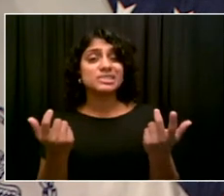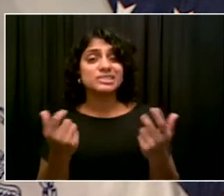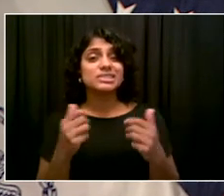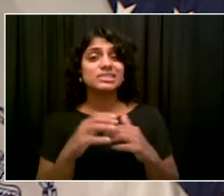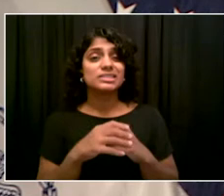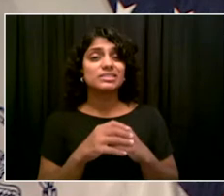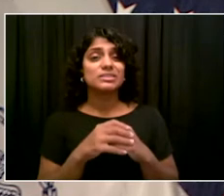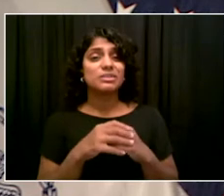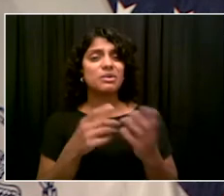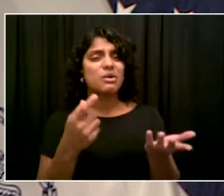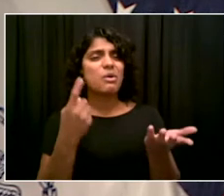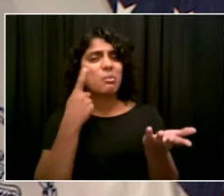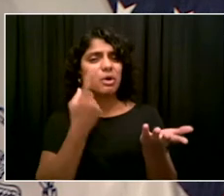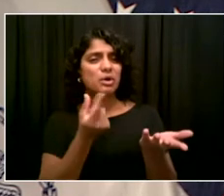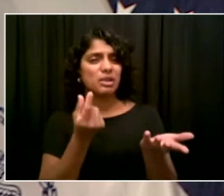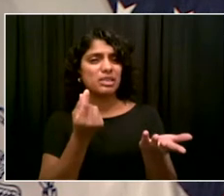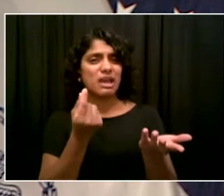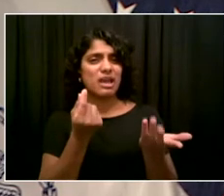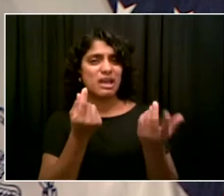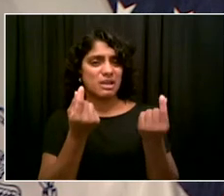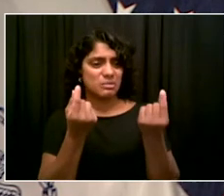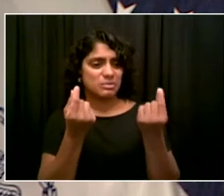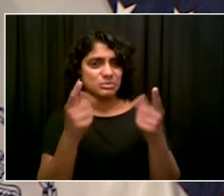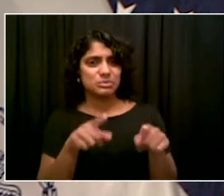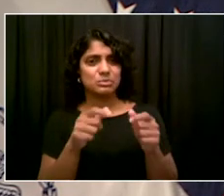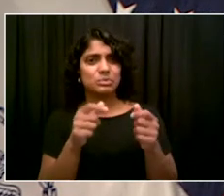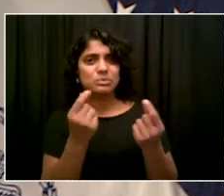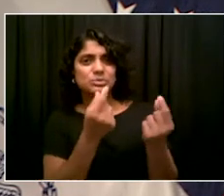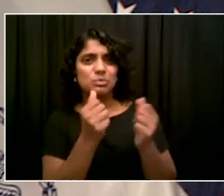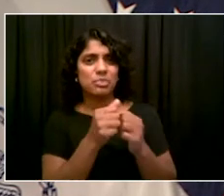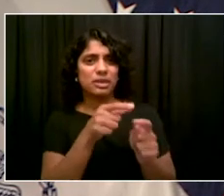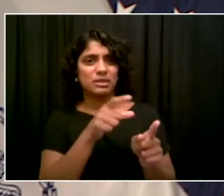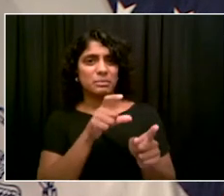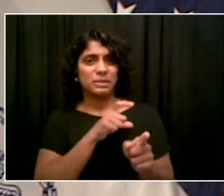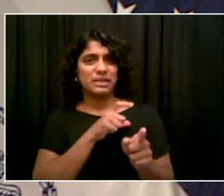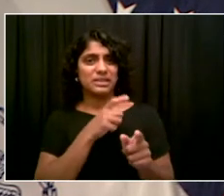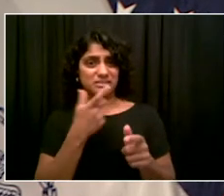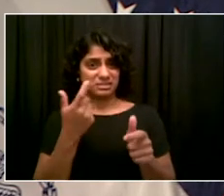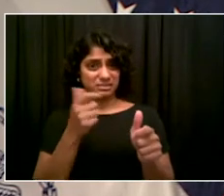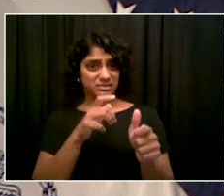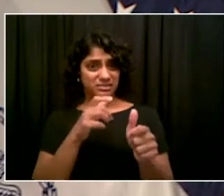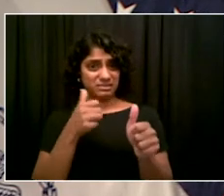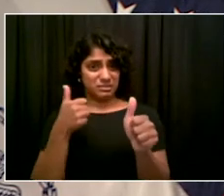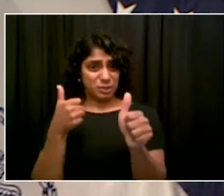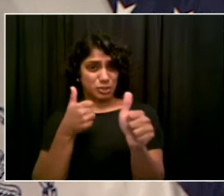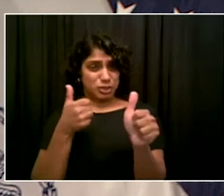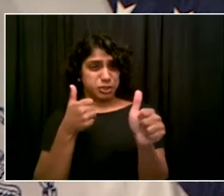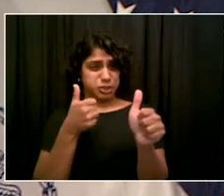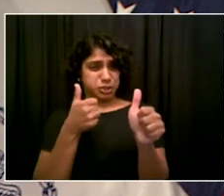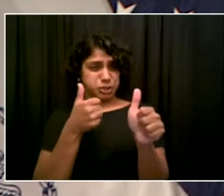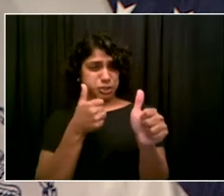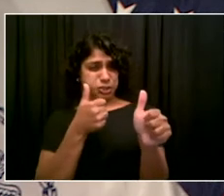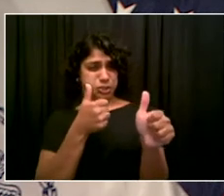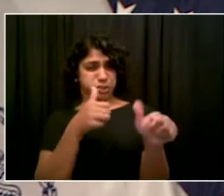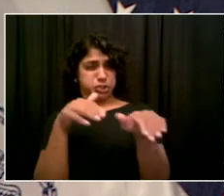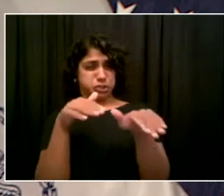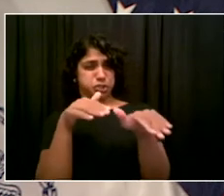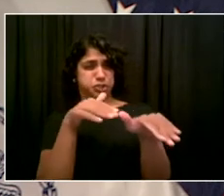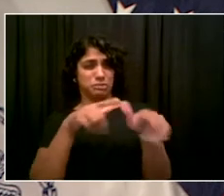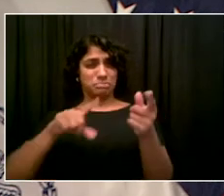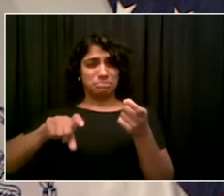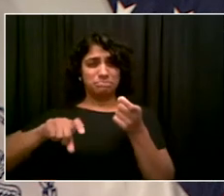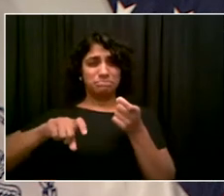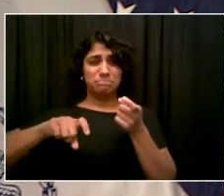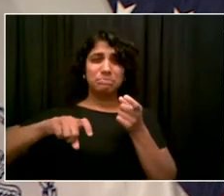policy on high-speed chases in dense areas. And two, the need for the NYPD to properly inform the media when